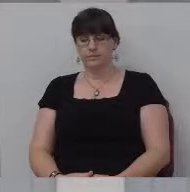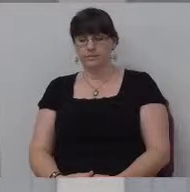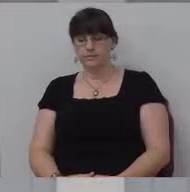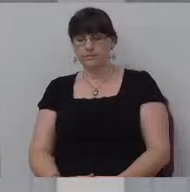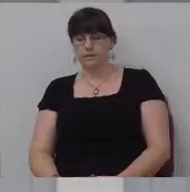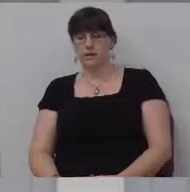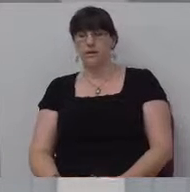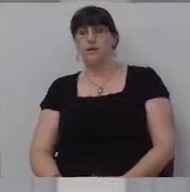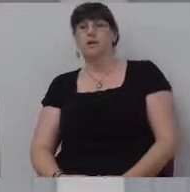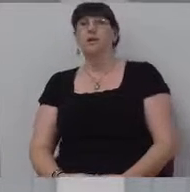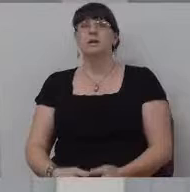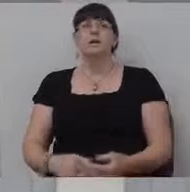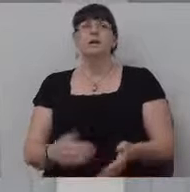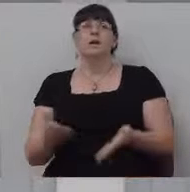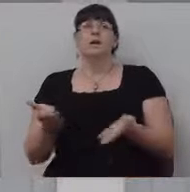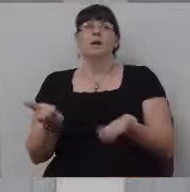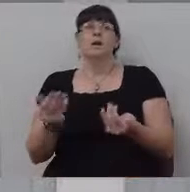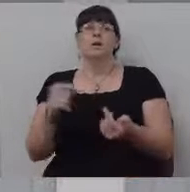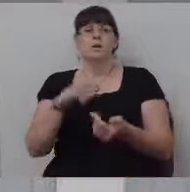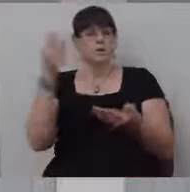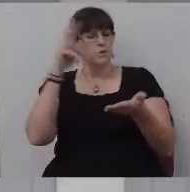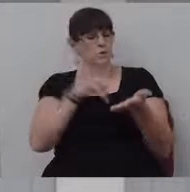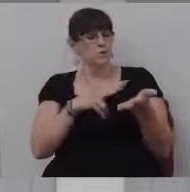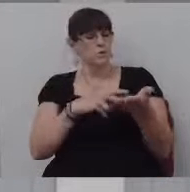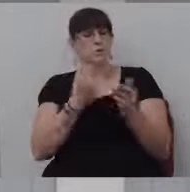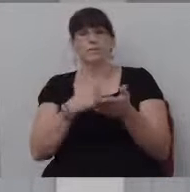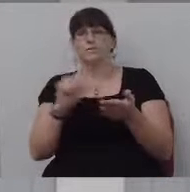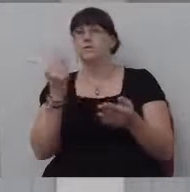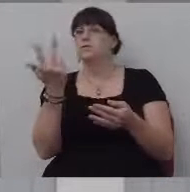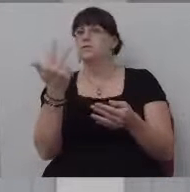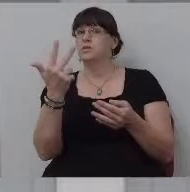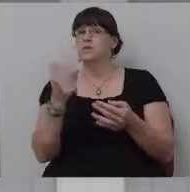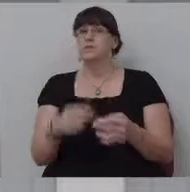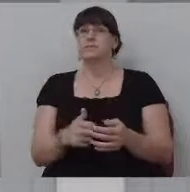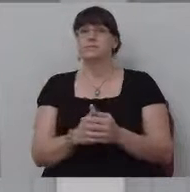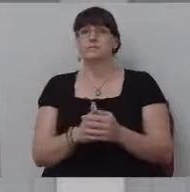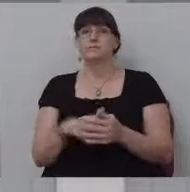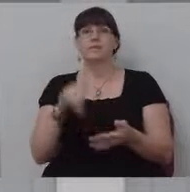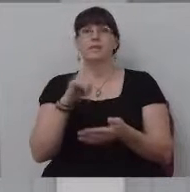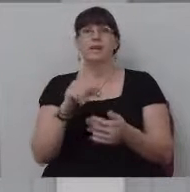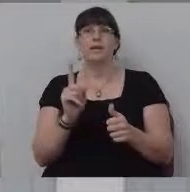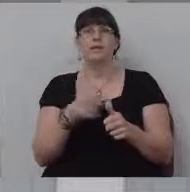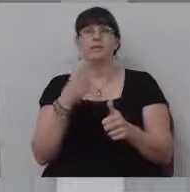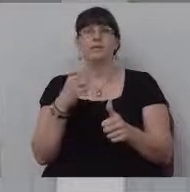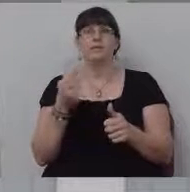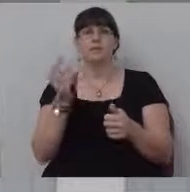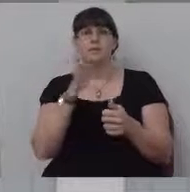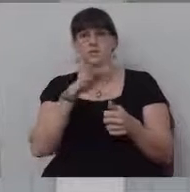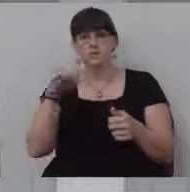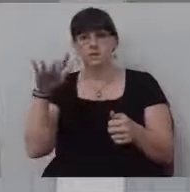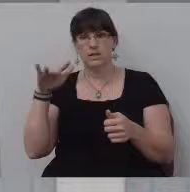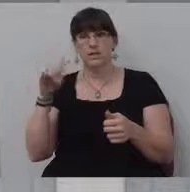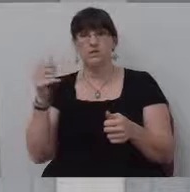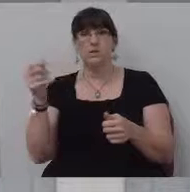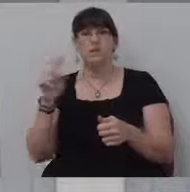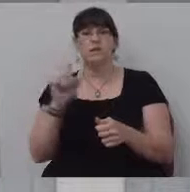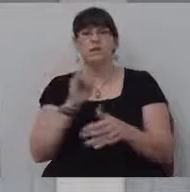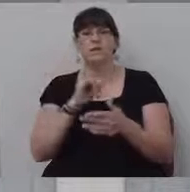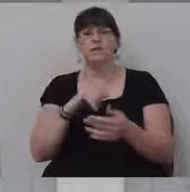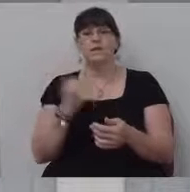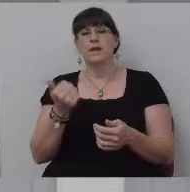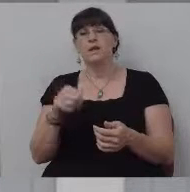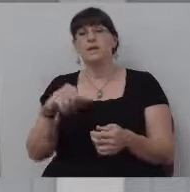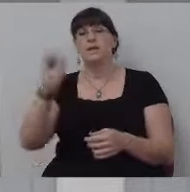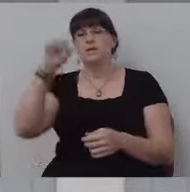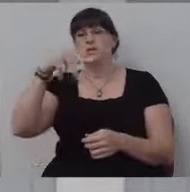I want you to notice in verse number 13, that first sentence where it says, then Solomon came from his